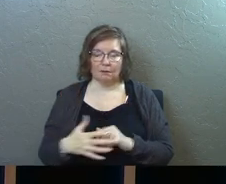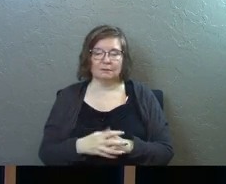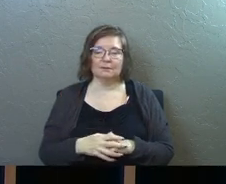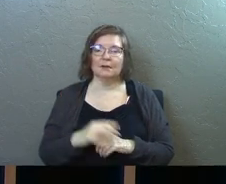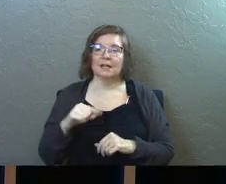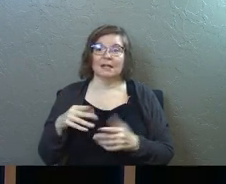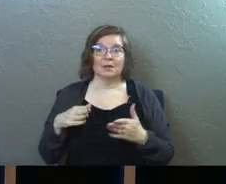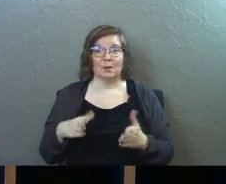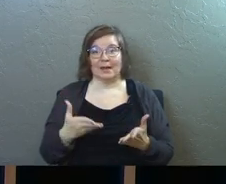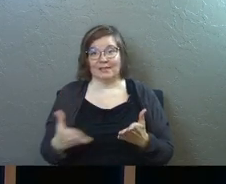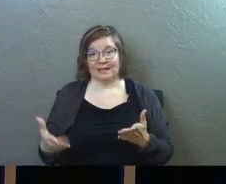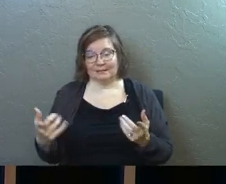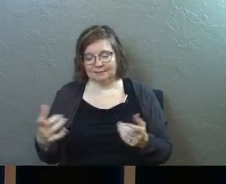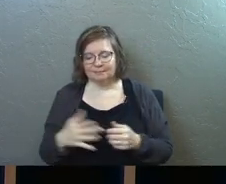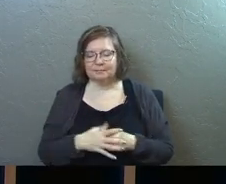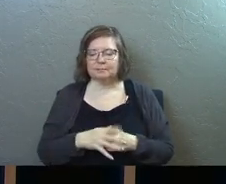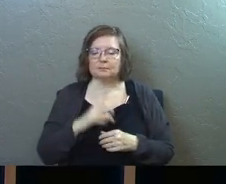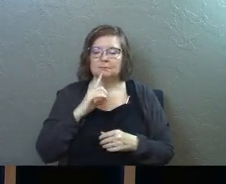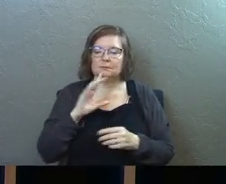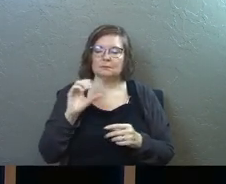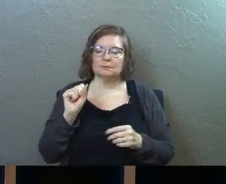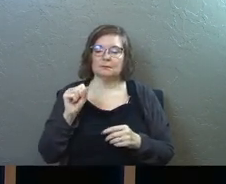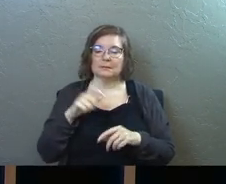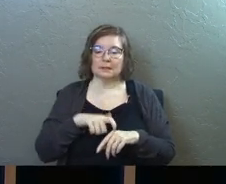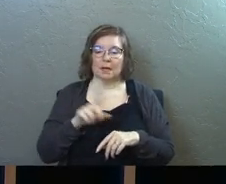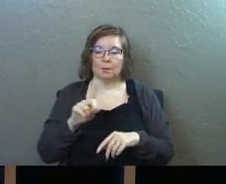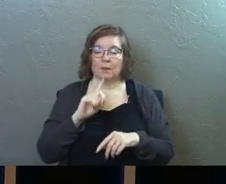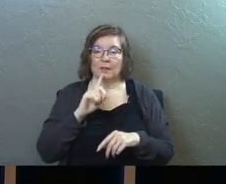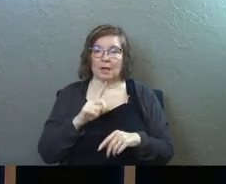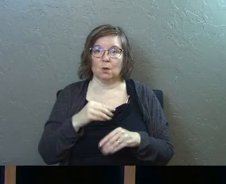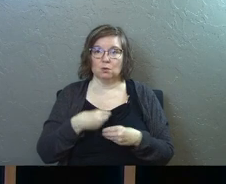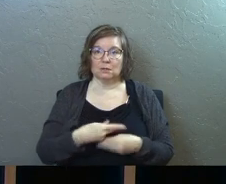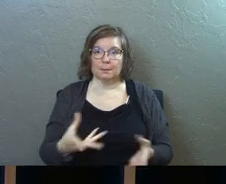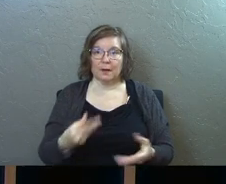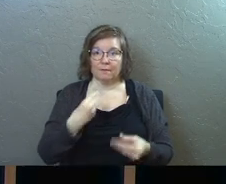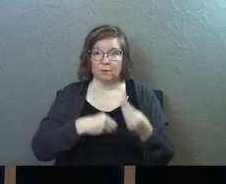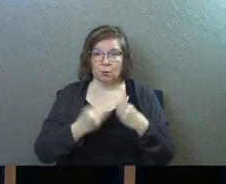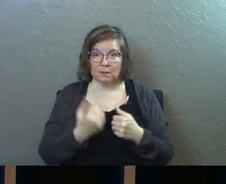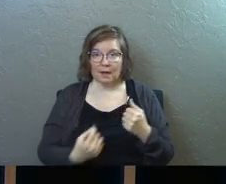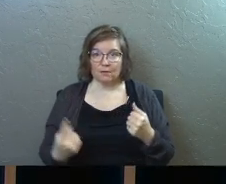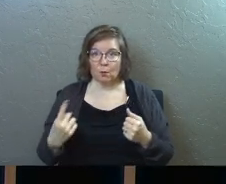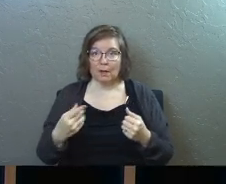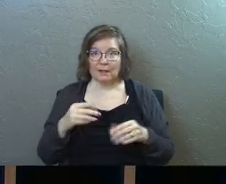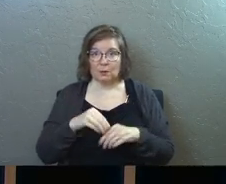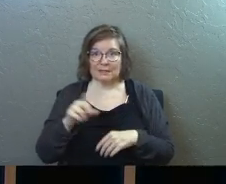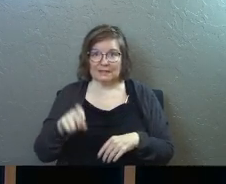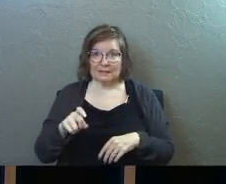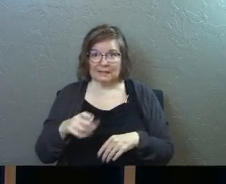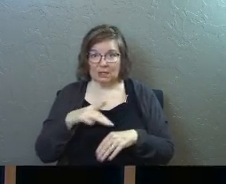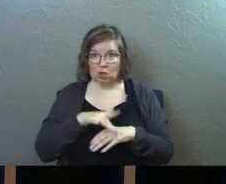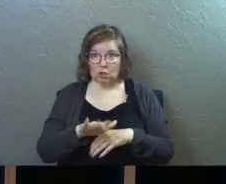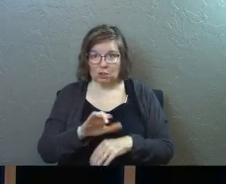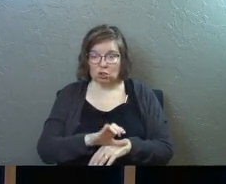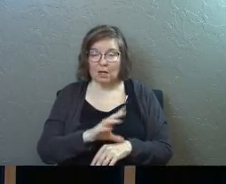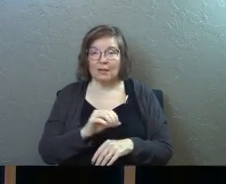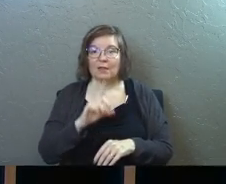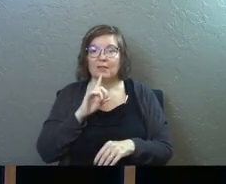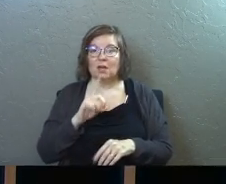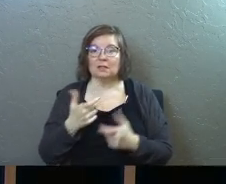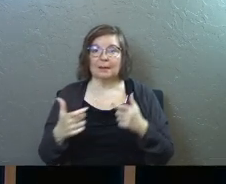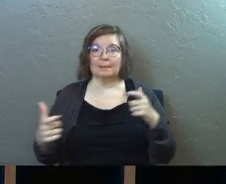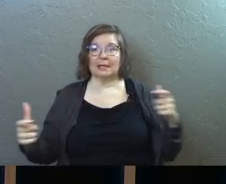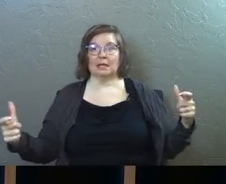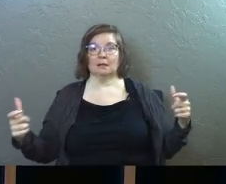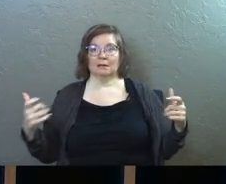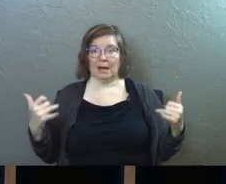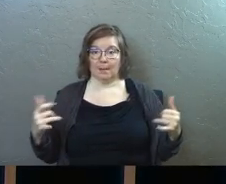this is just the way of things right there's this scene where they were distributing food to everybody that was in need in the early church and they're an even